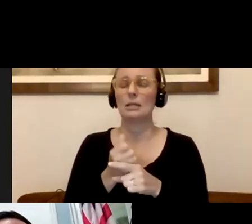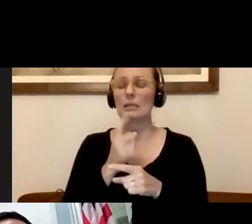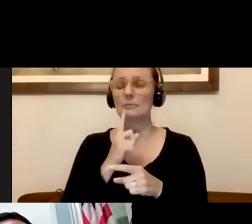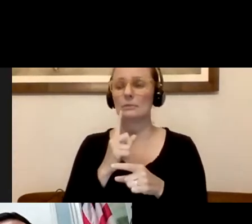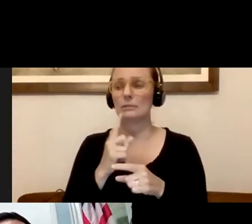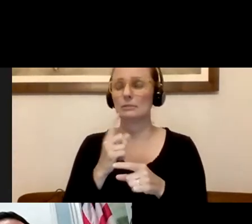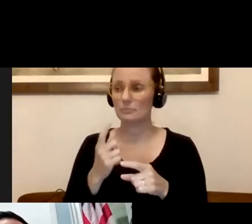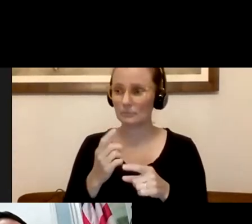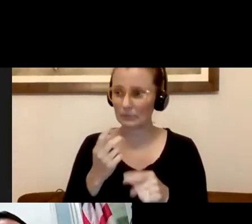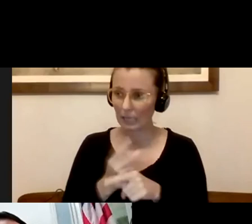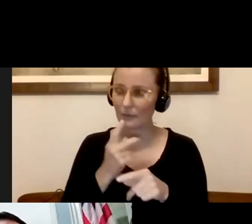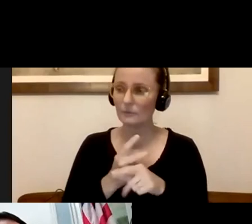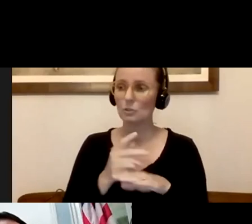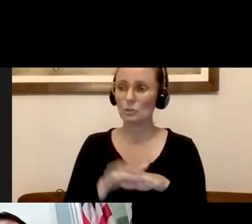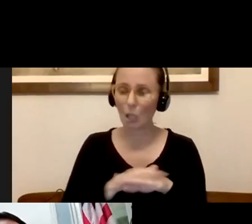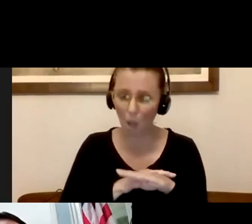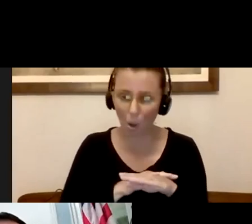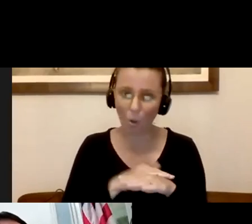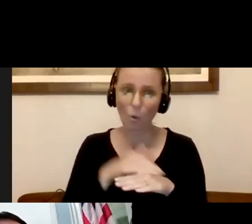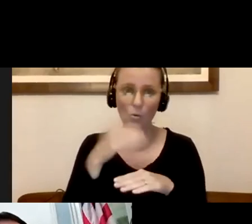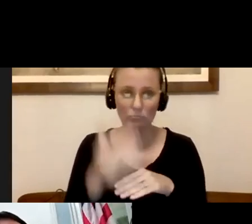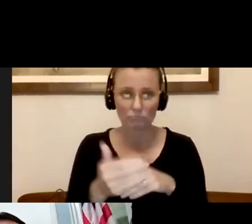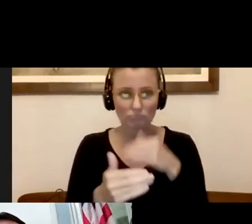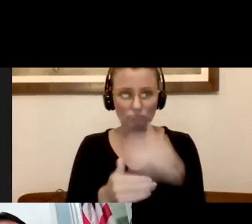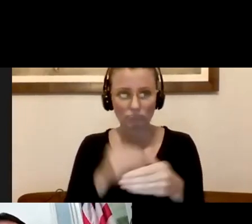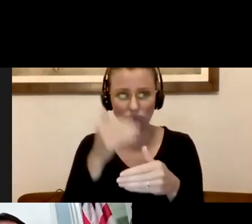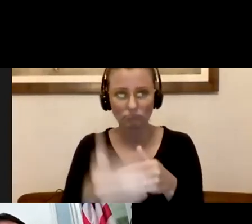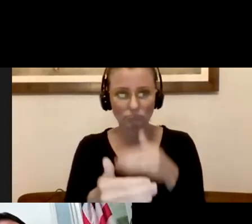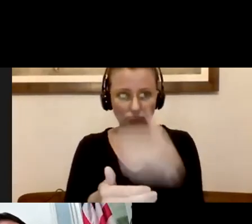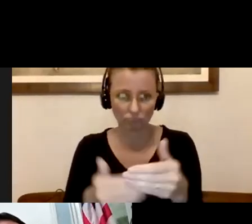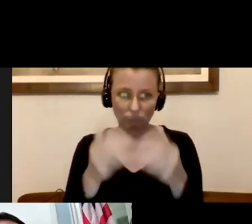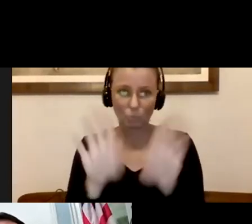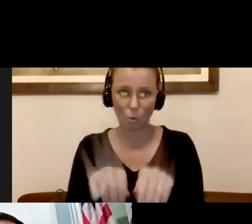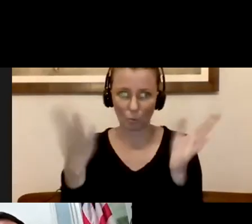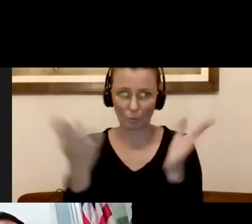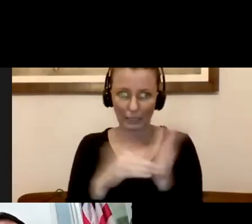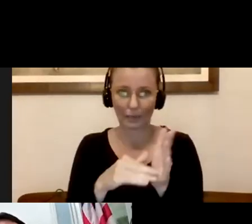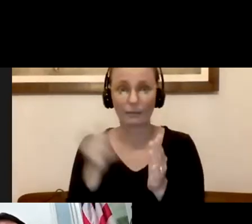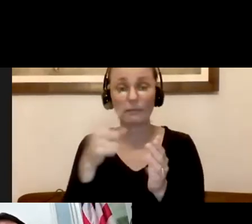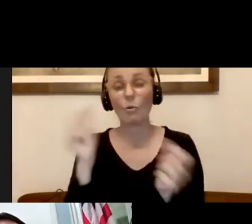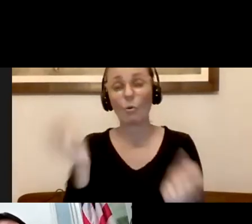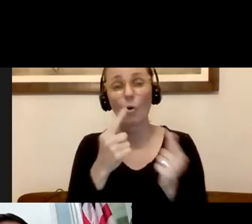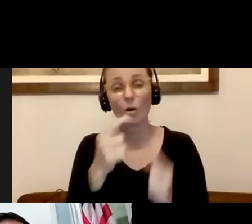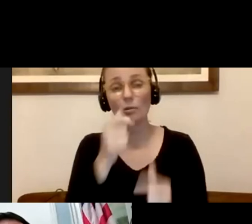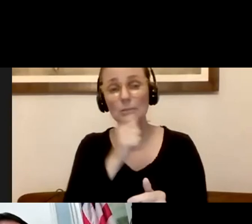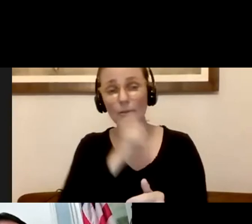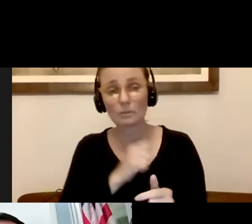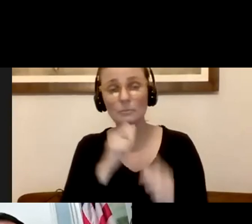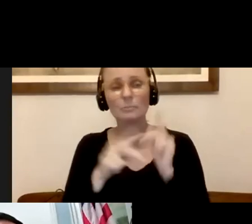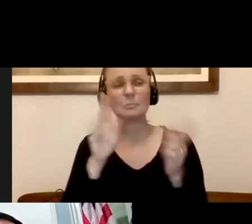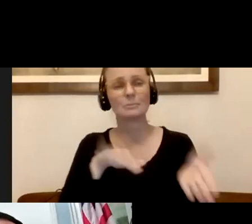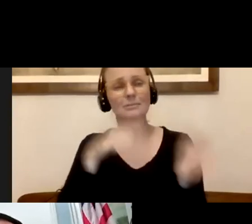economy. We have all suffered and people have died because of this pandemic. Our economy